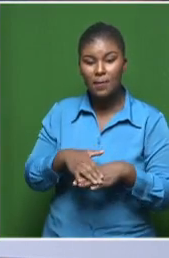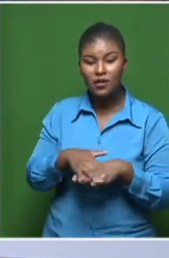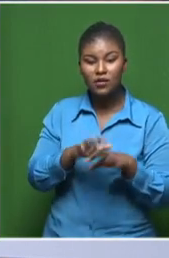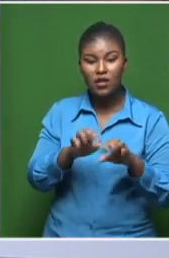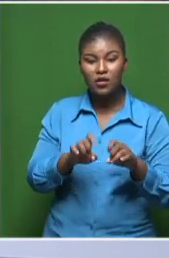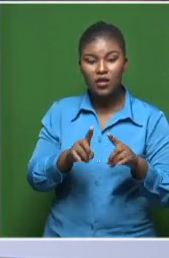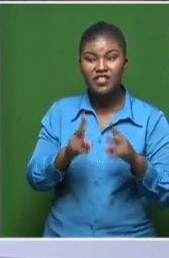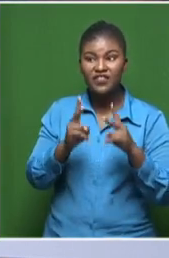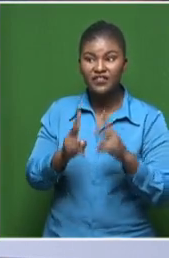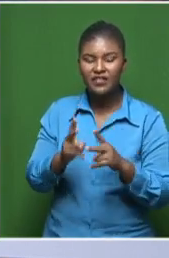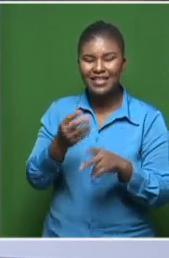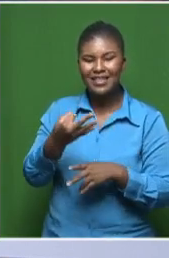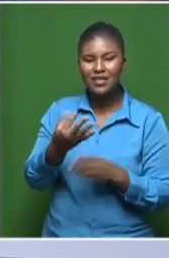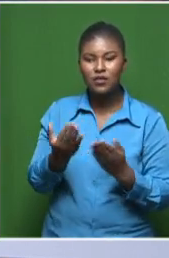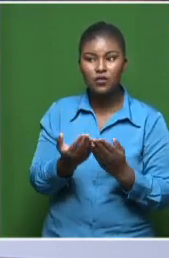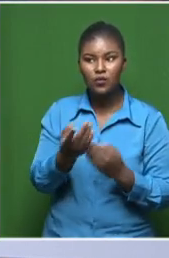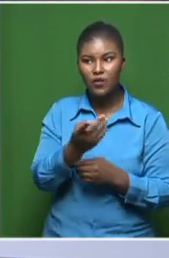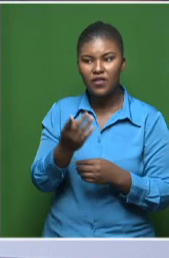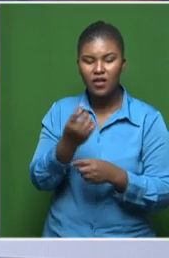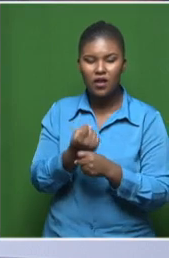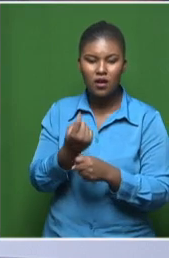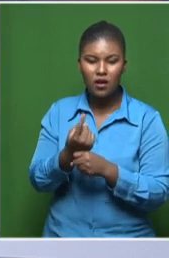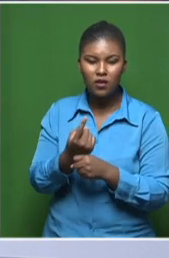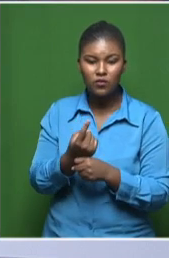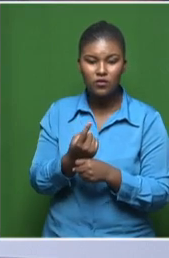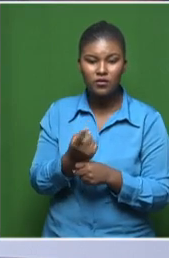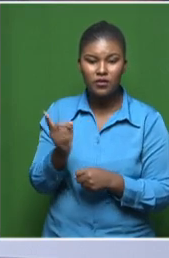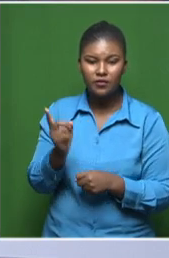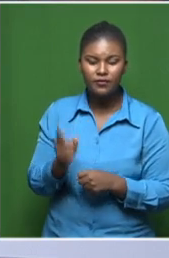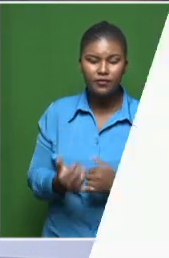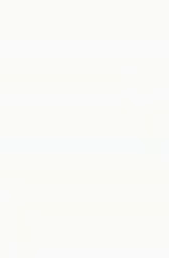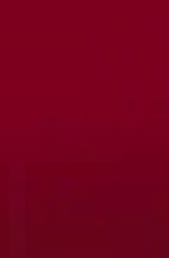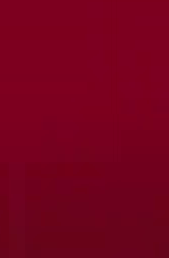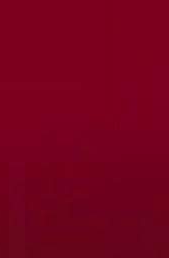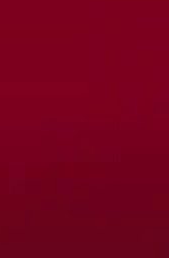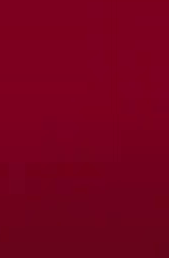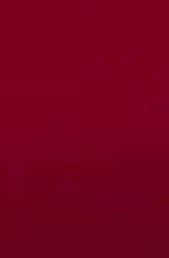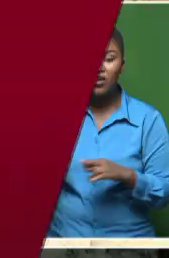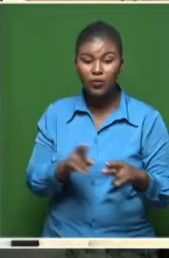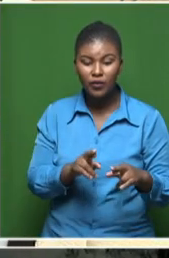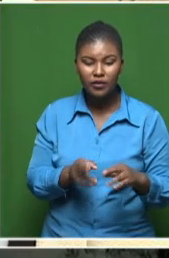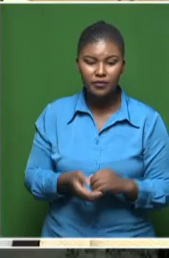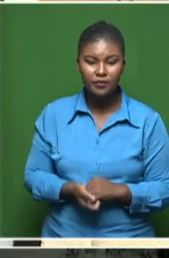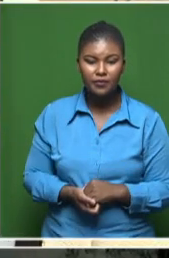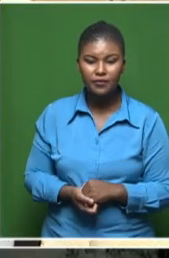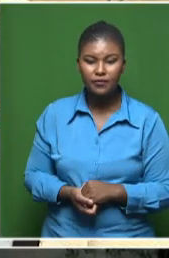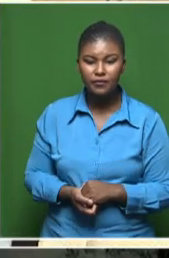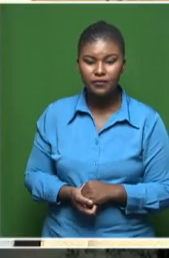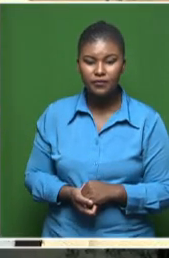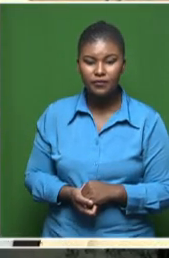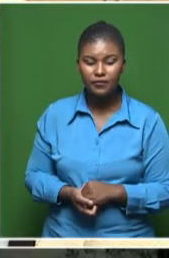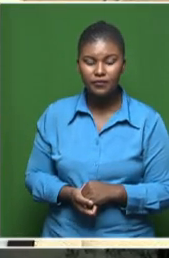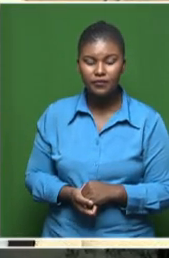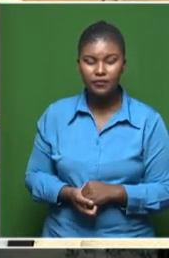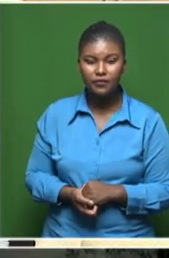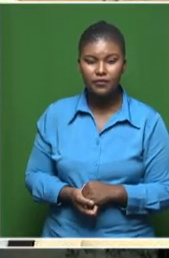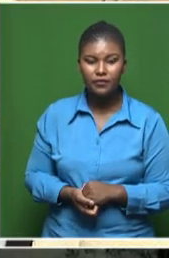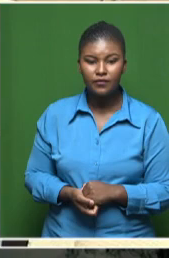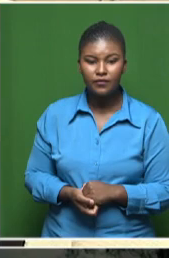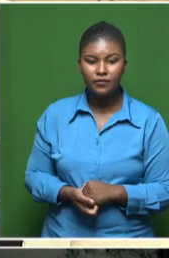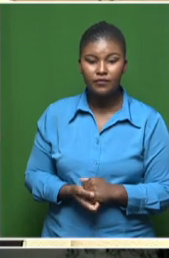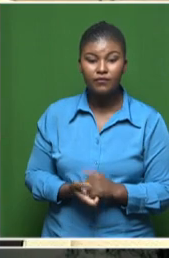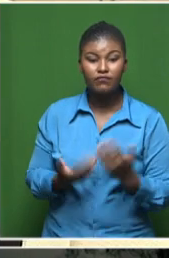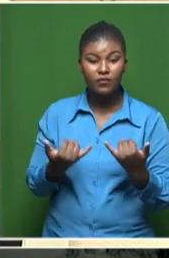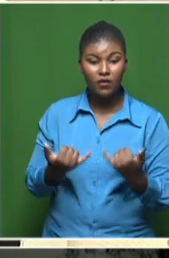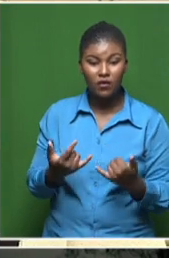visiting three schools in Gauteng, in Randfontein, to check on their readiness for the 2022 academic year, which